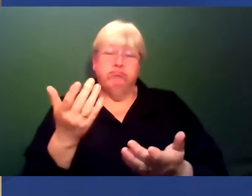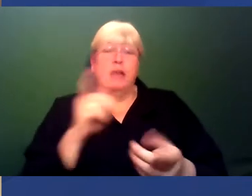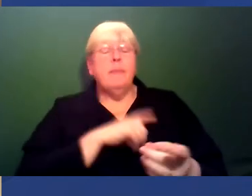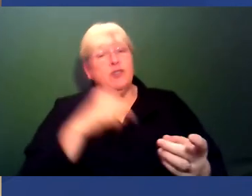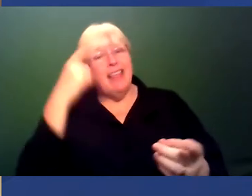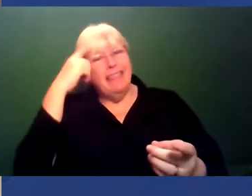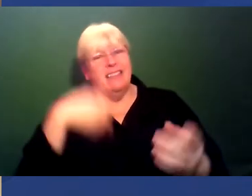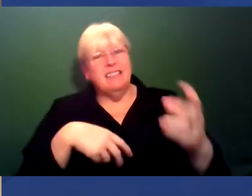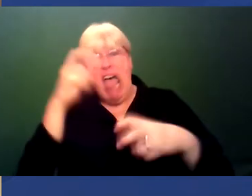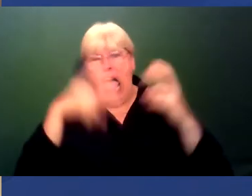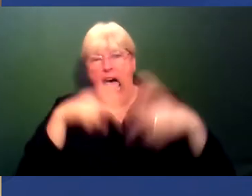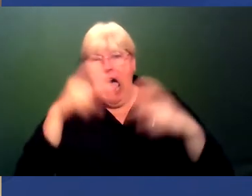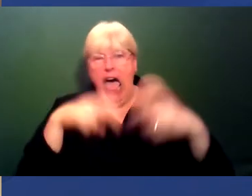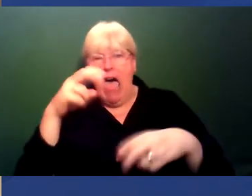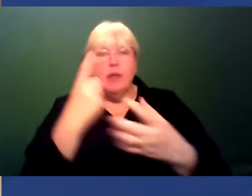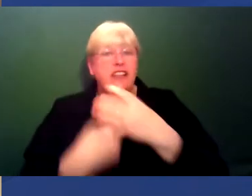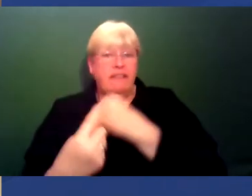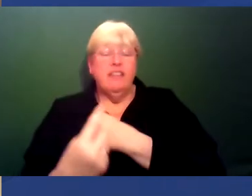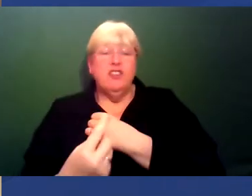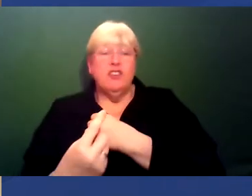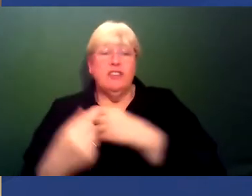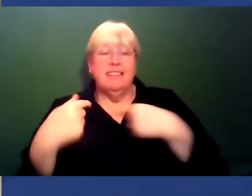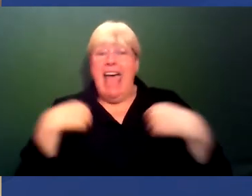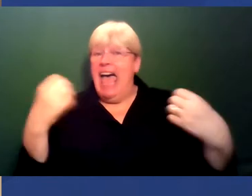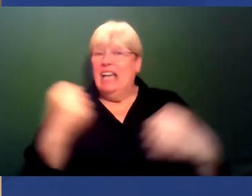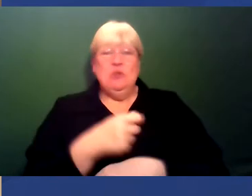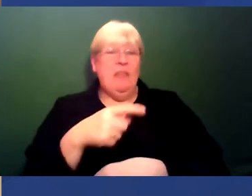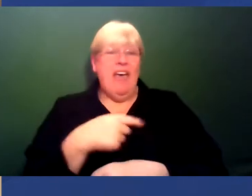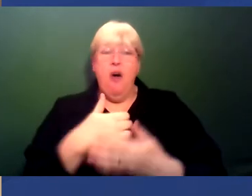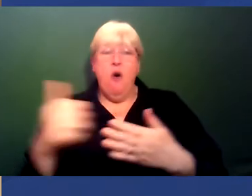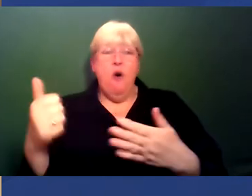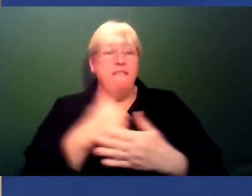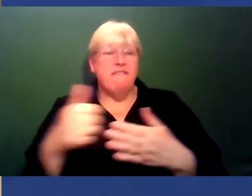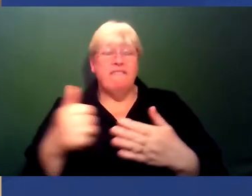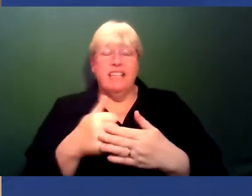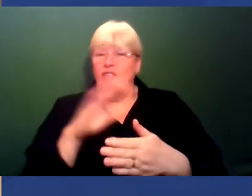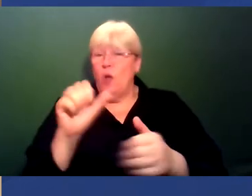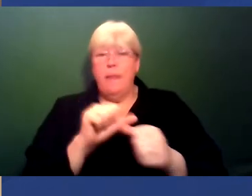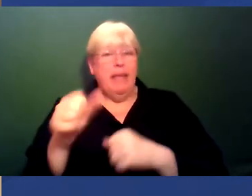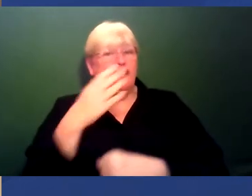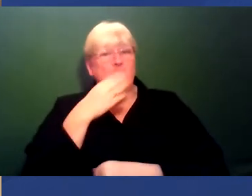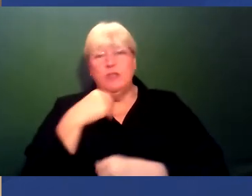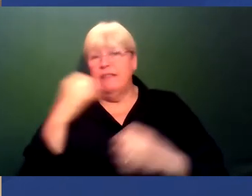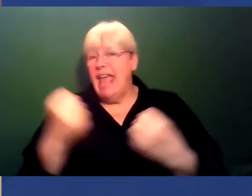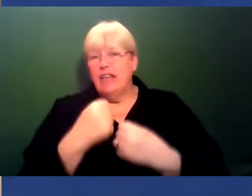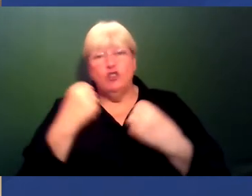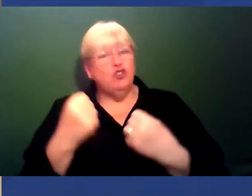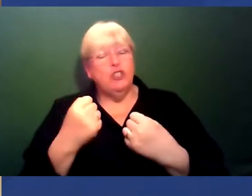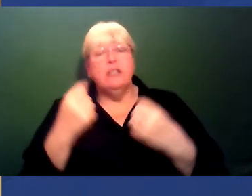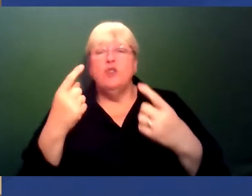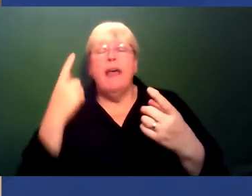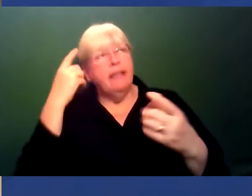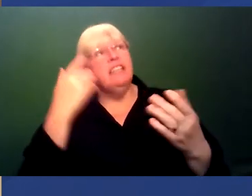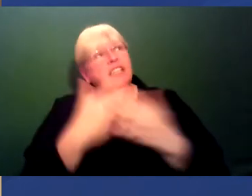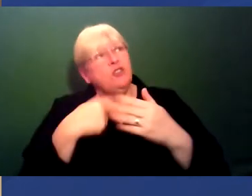just squabbling and scrapping with individuals like I sometimes do is, is, is not the best use of energies. I think we need to go for the bigger,